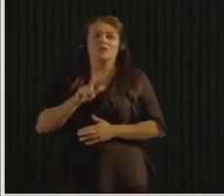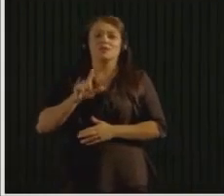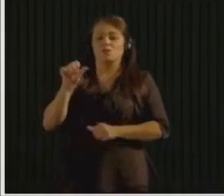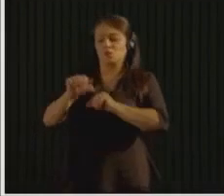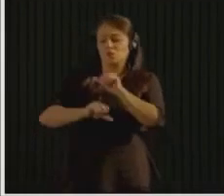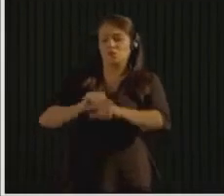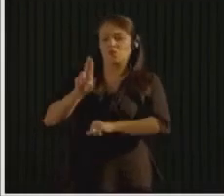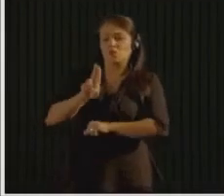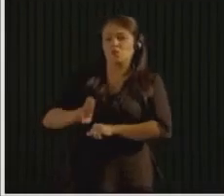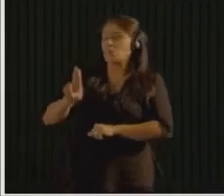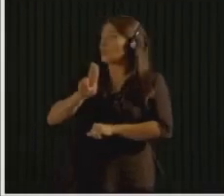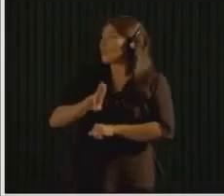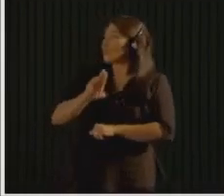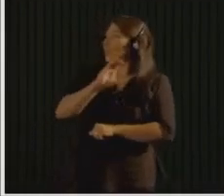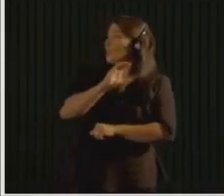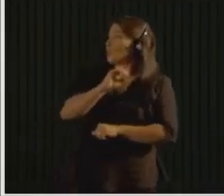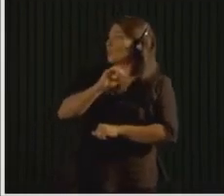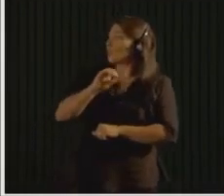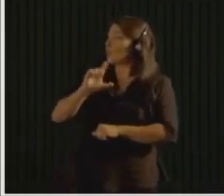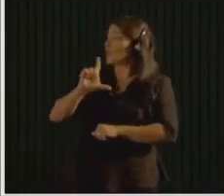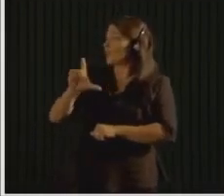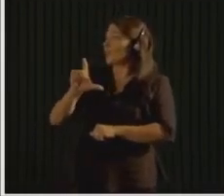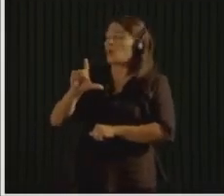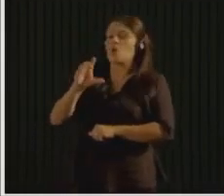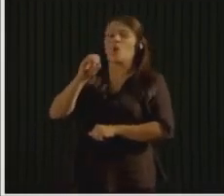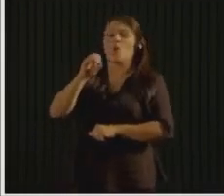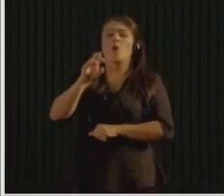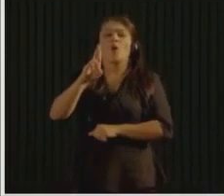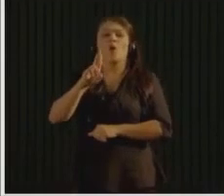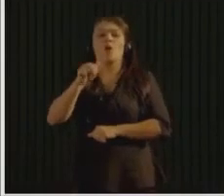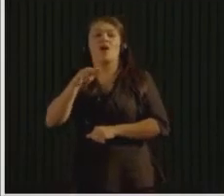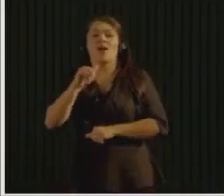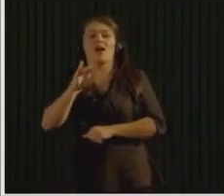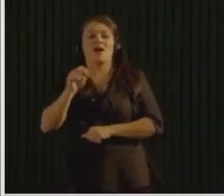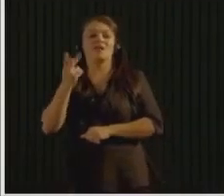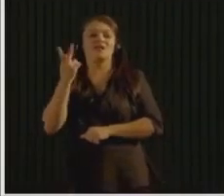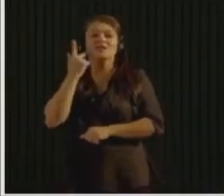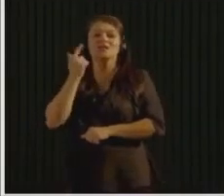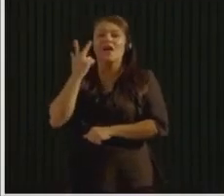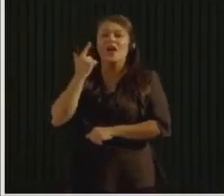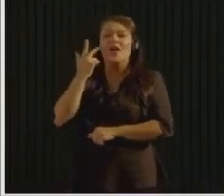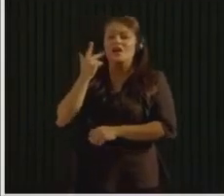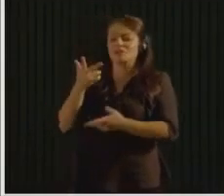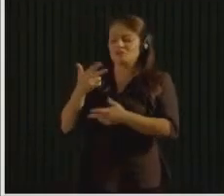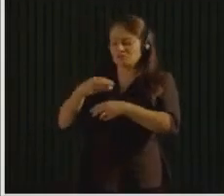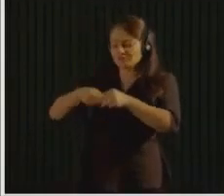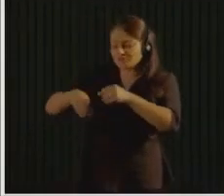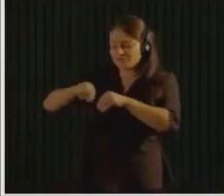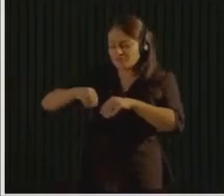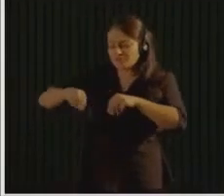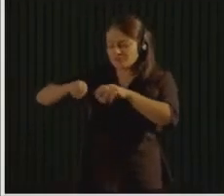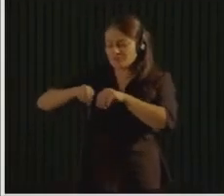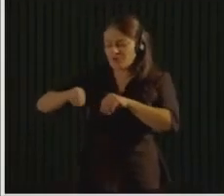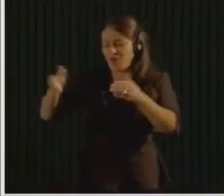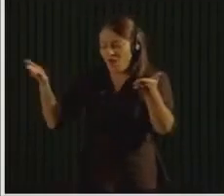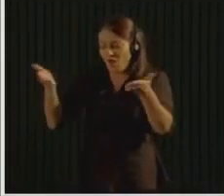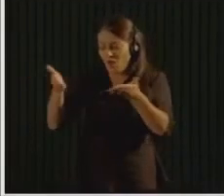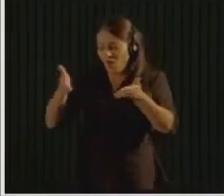Cool Now. and we did change the name because when we got to 2012 and we hadn't achieved